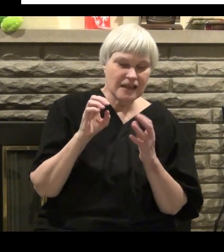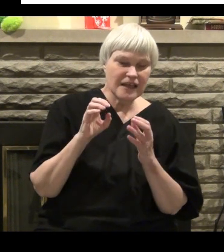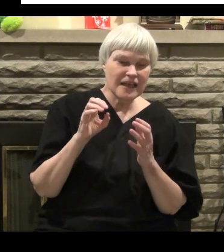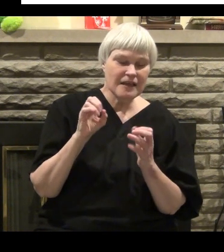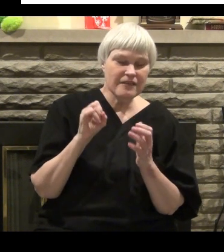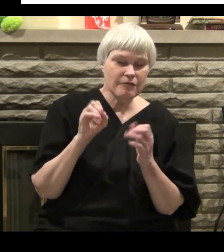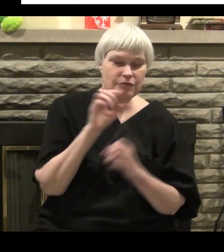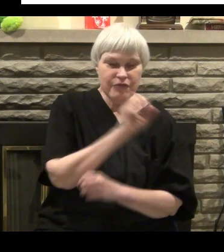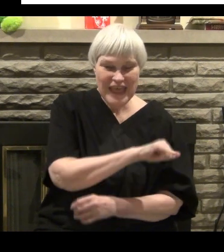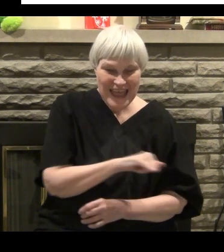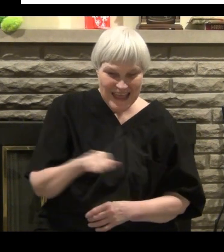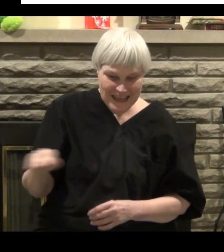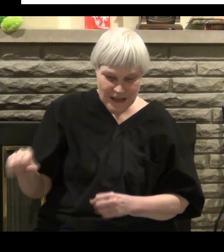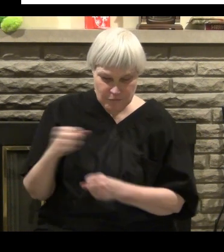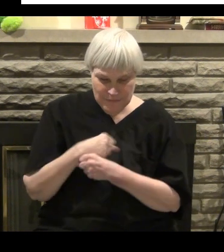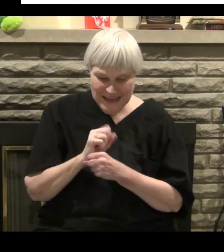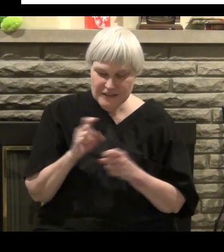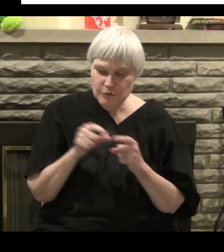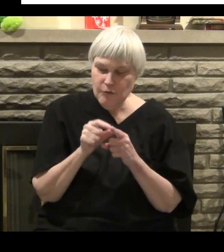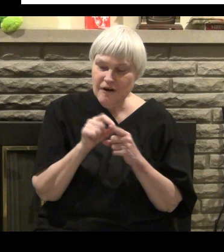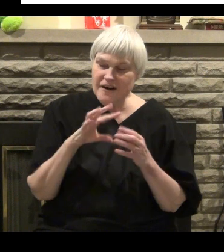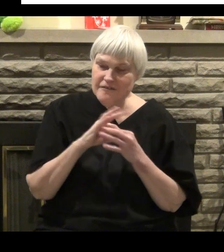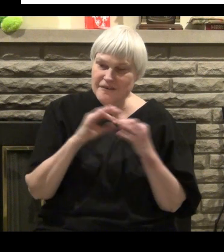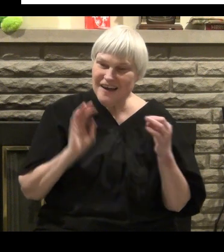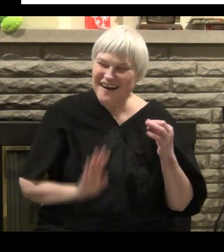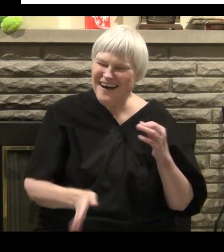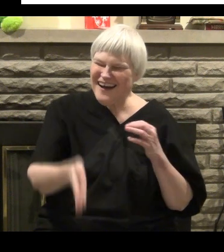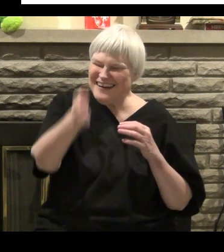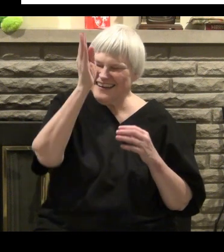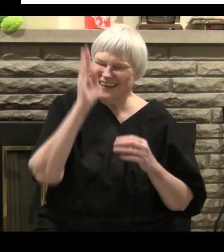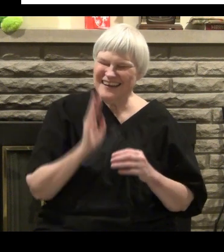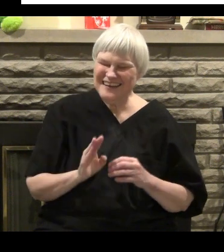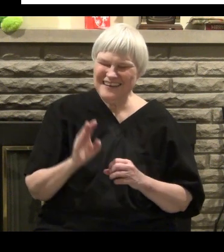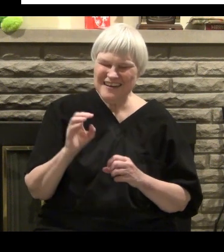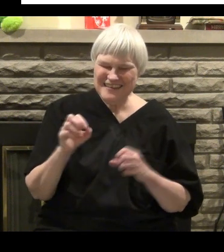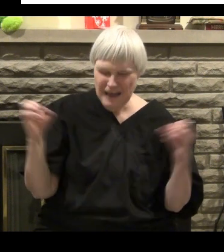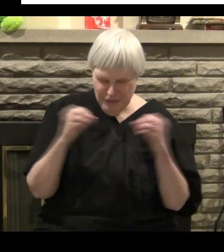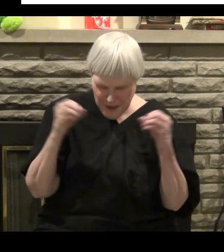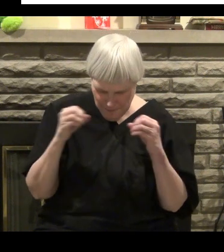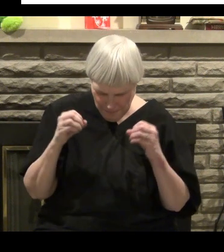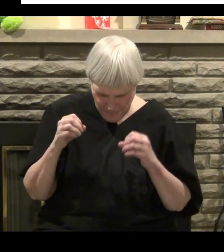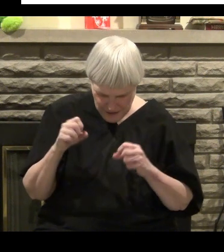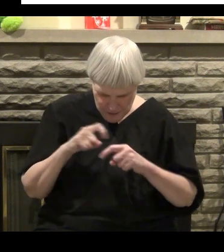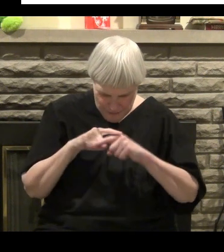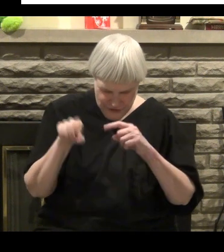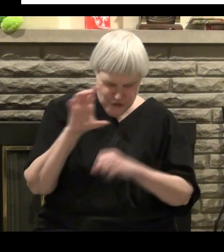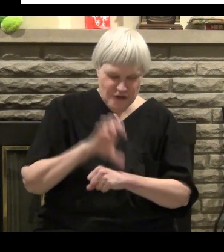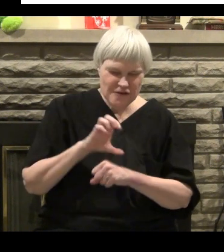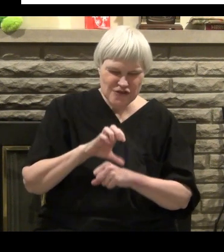What did Jesus say about tradition? Your traditions make the word of God of non-effect.